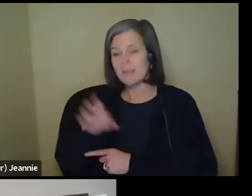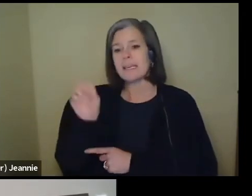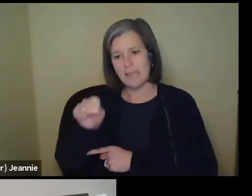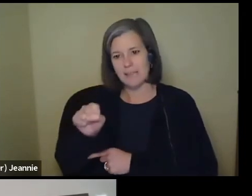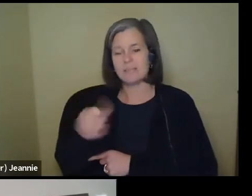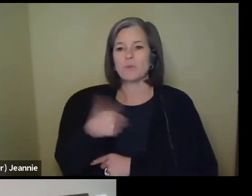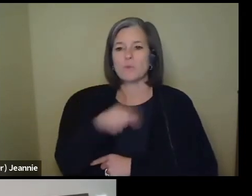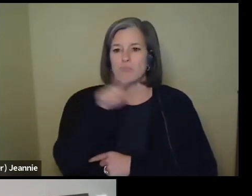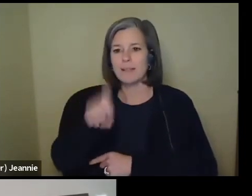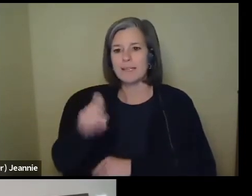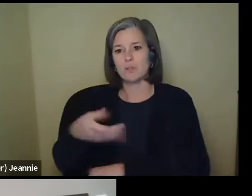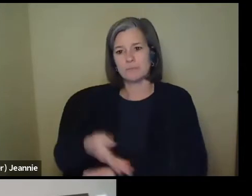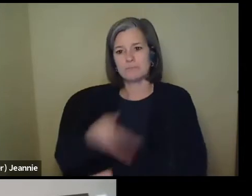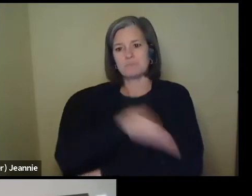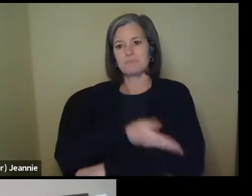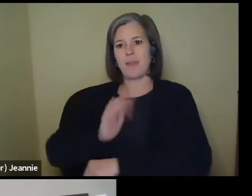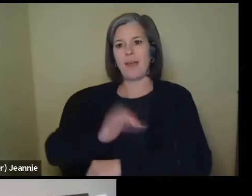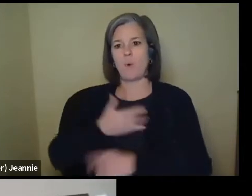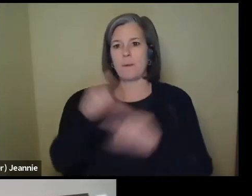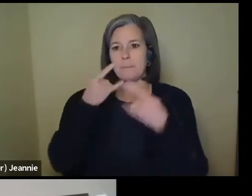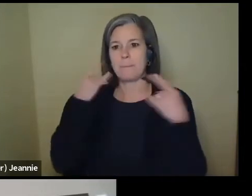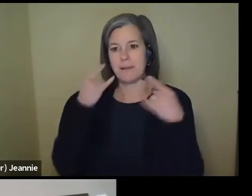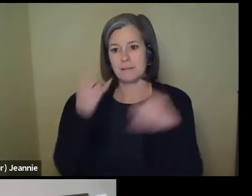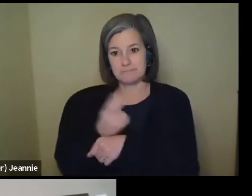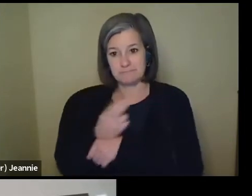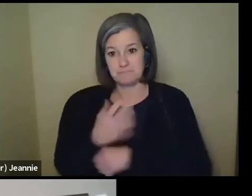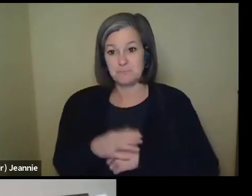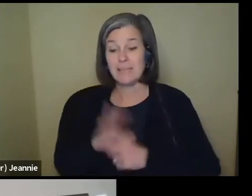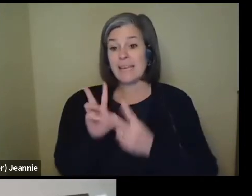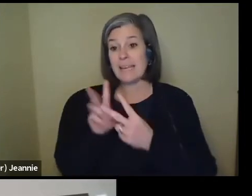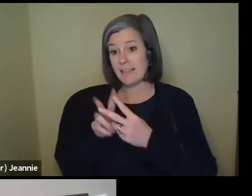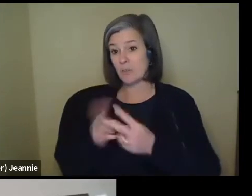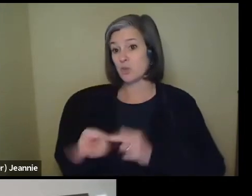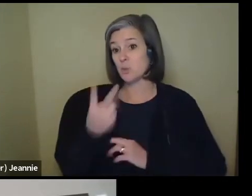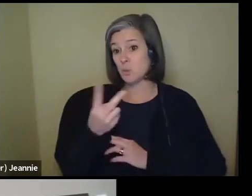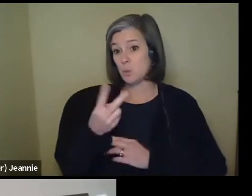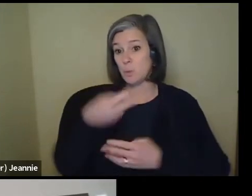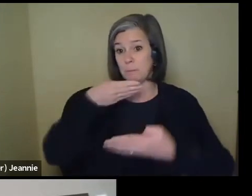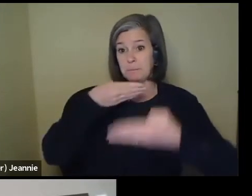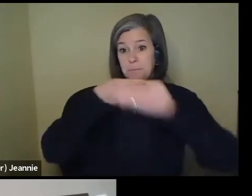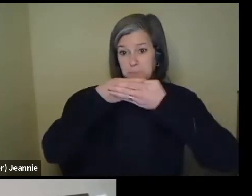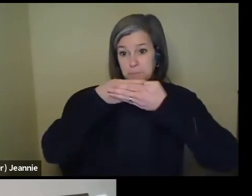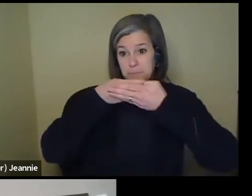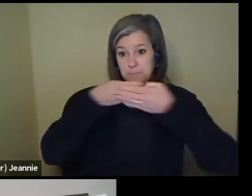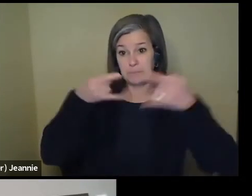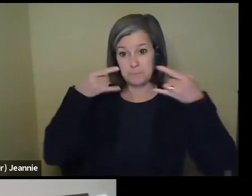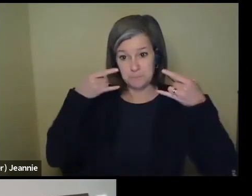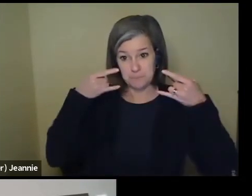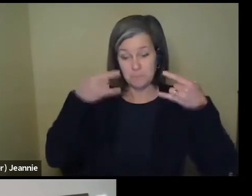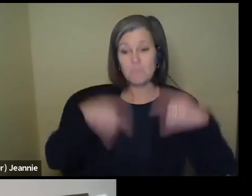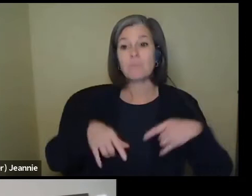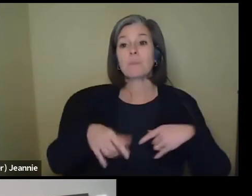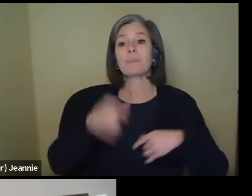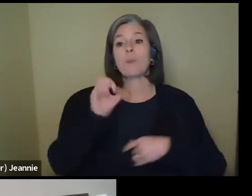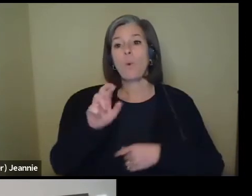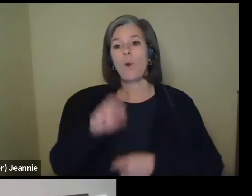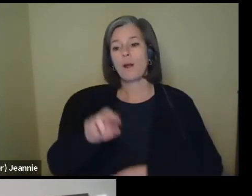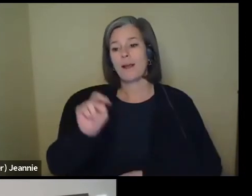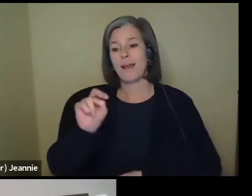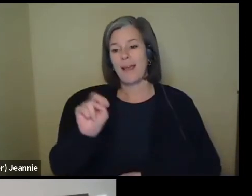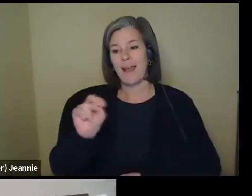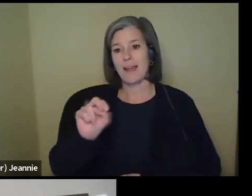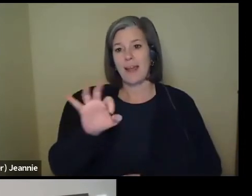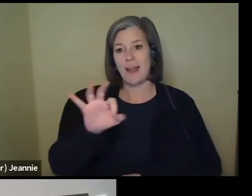game. And what's recommended is either wearing two masks or an N95 or